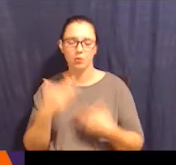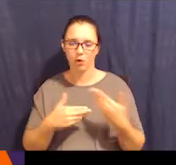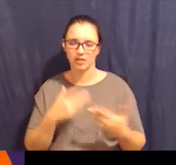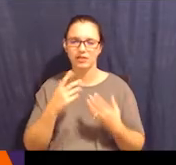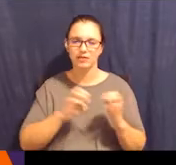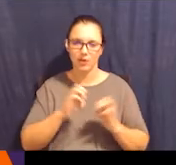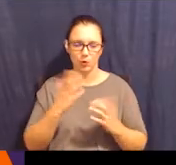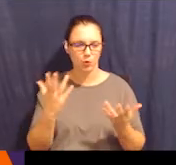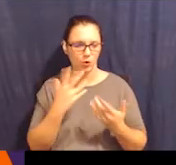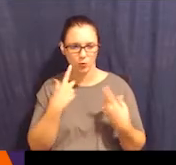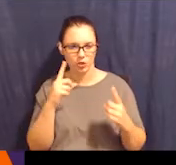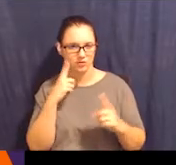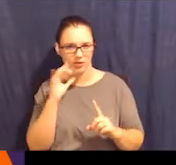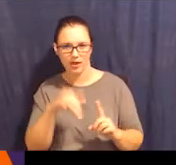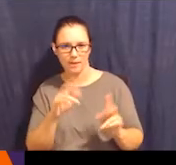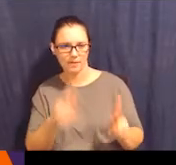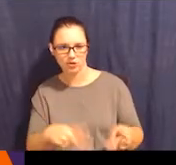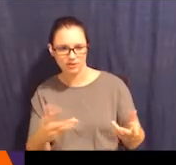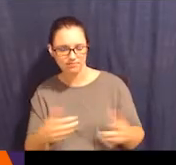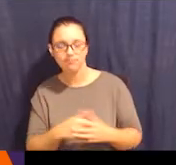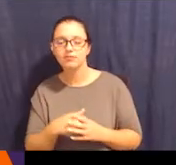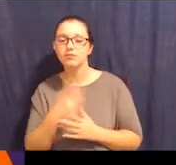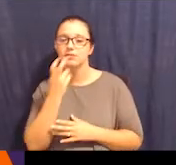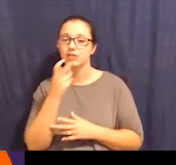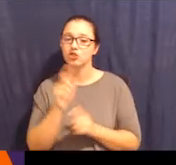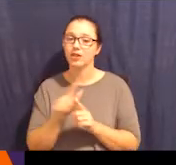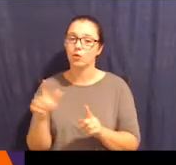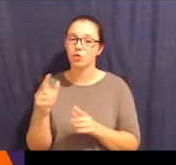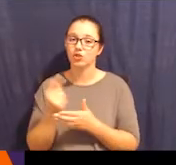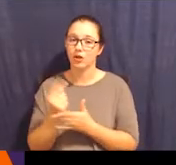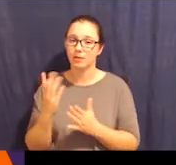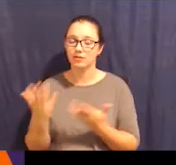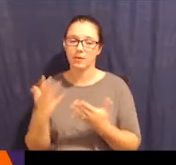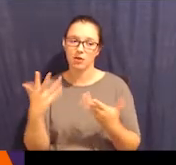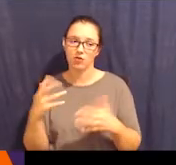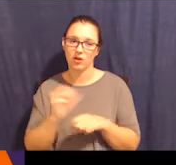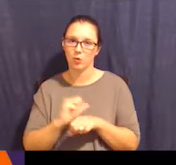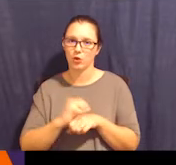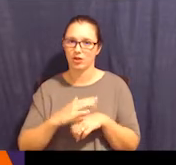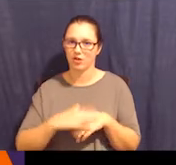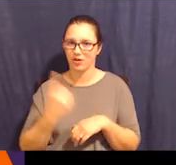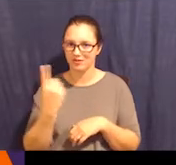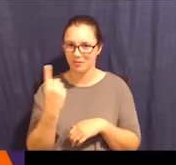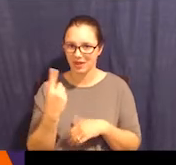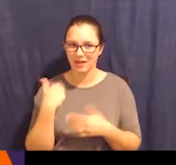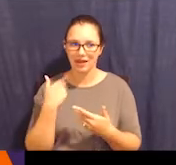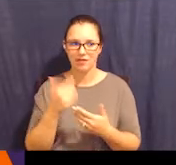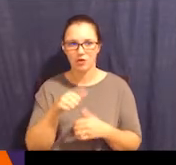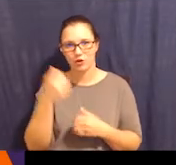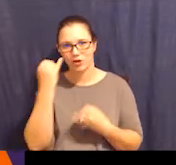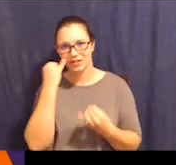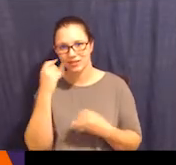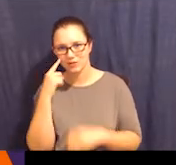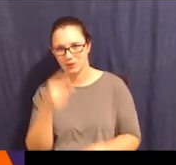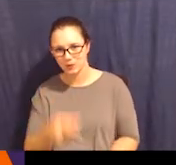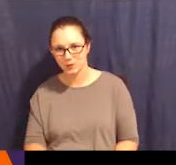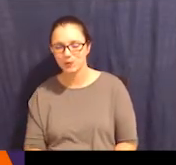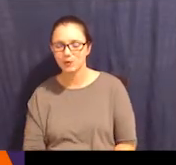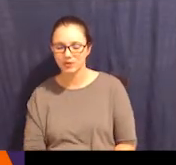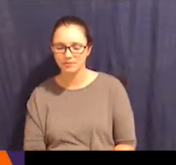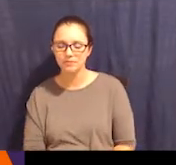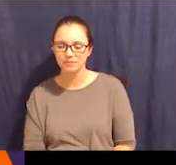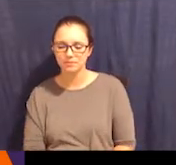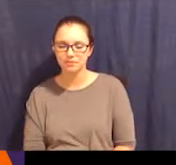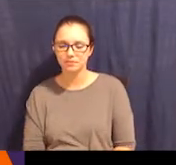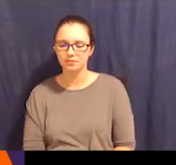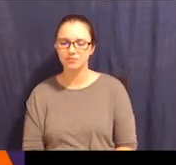already be working with them on something. They already have some ideas for you, but this could be a cool way. And I use it with some clients who